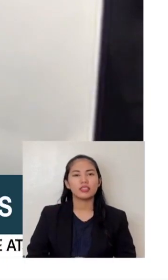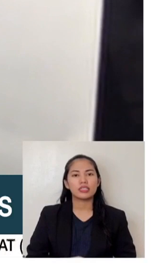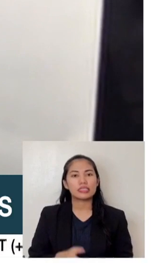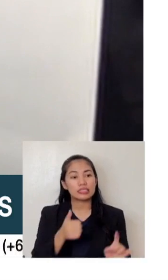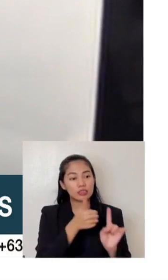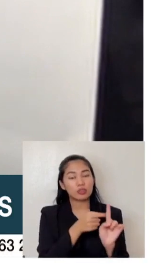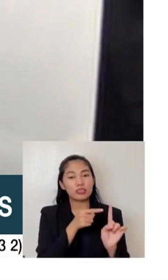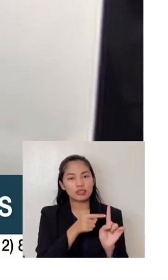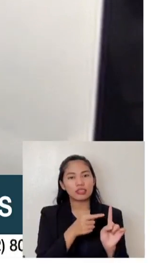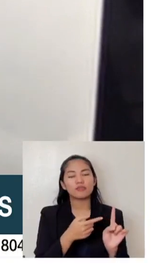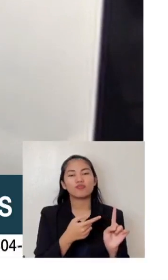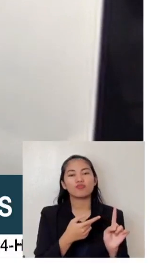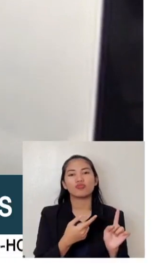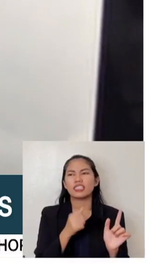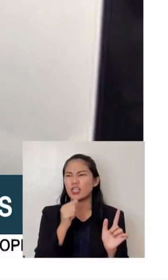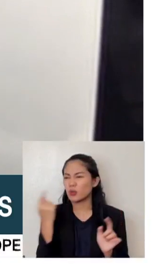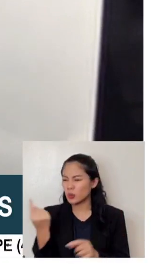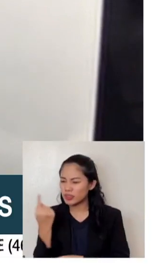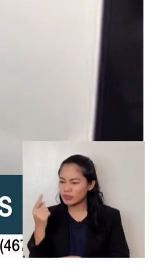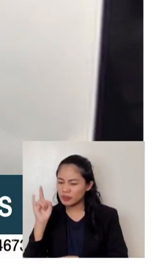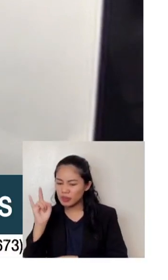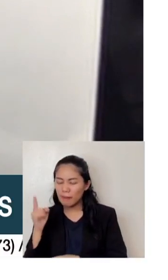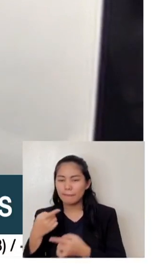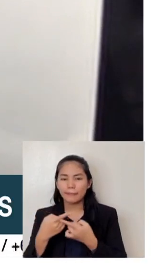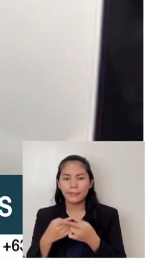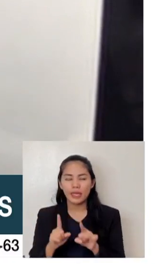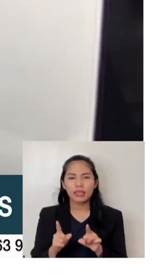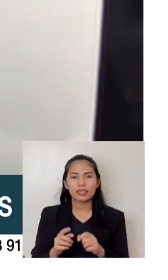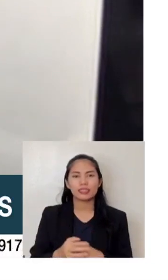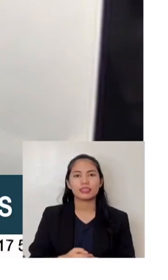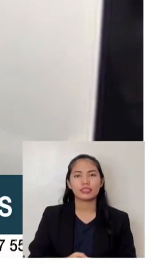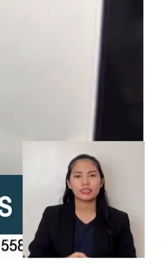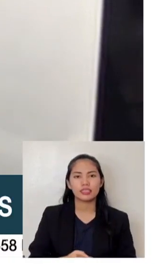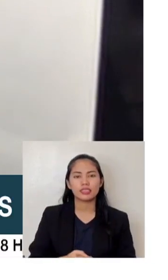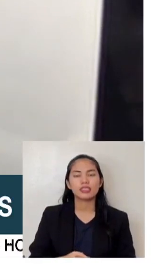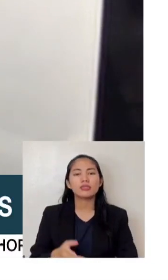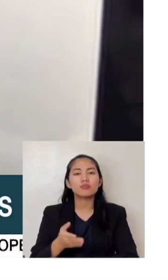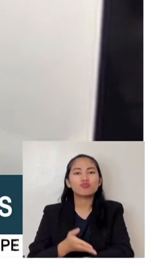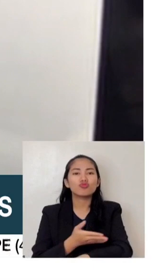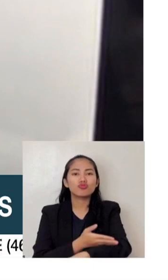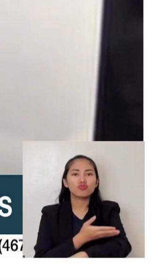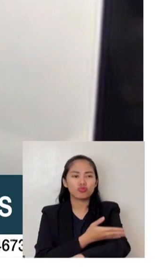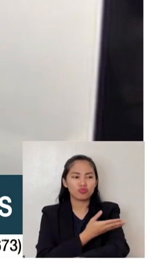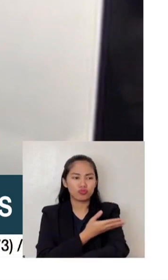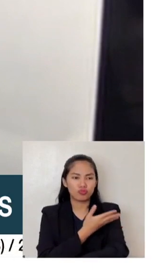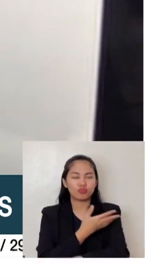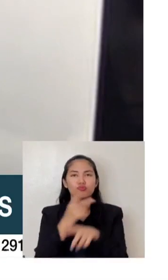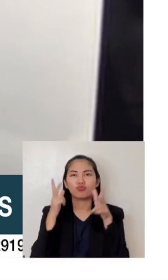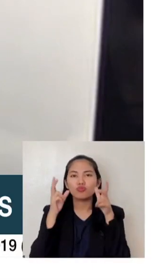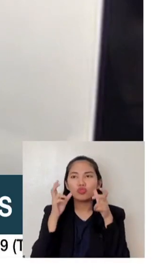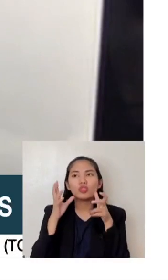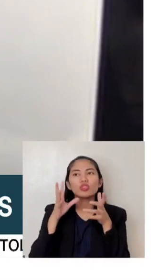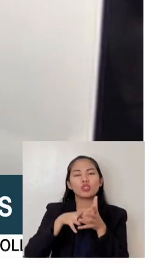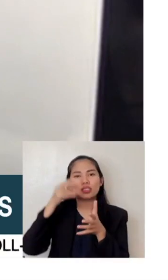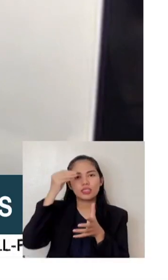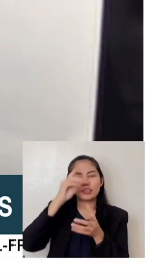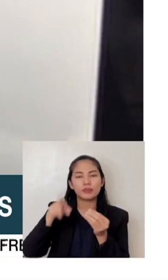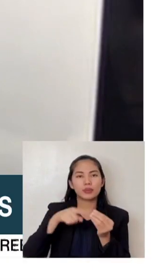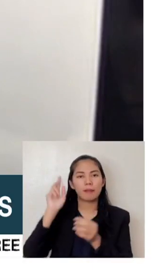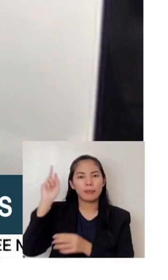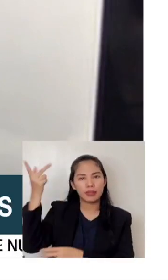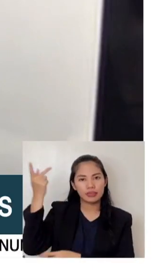about the campaign, it's about growing into the politics, which is really characterized